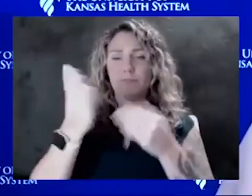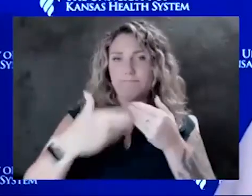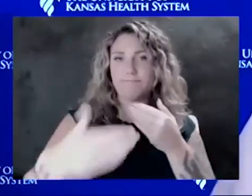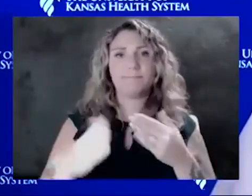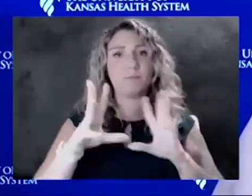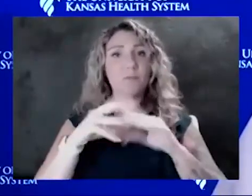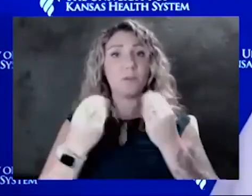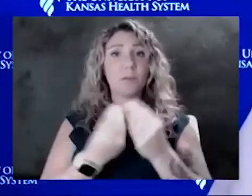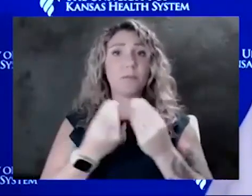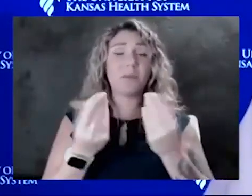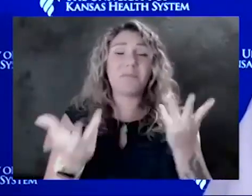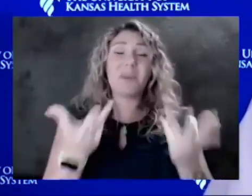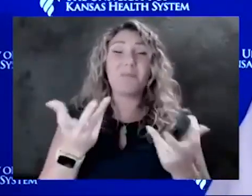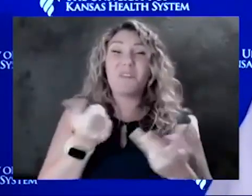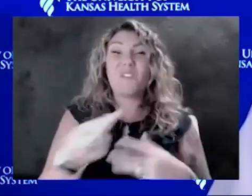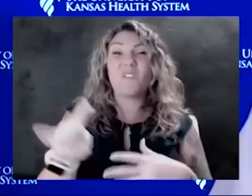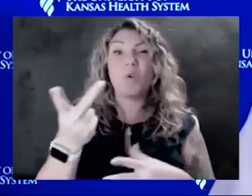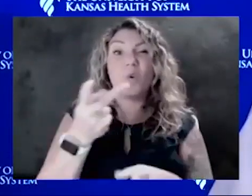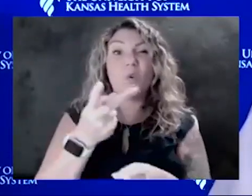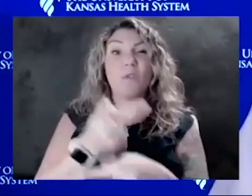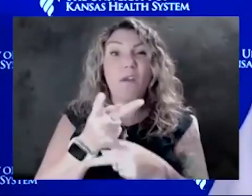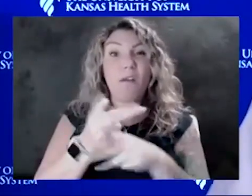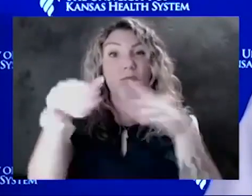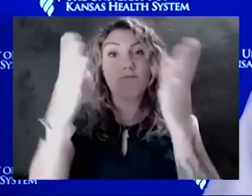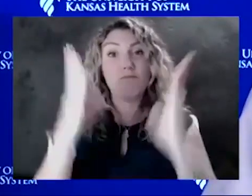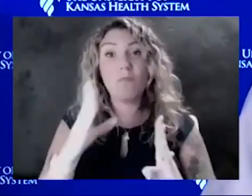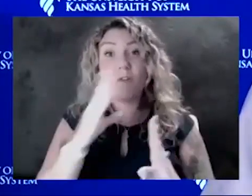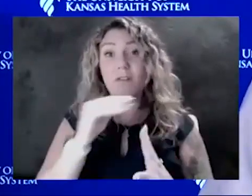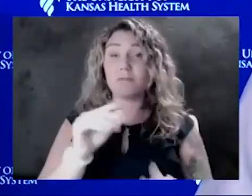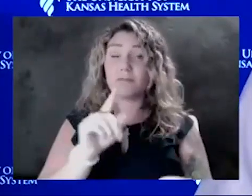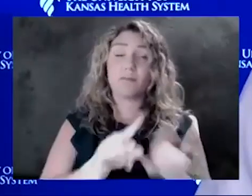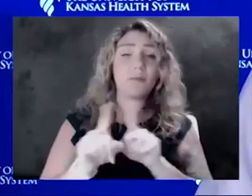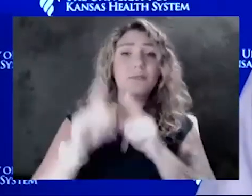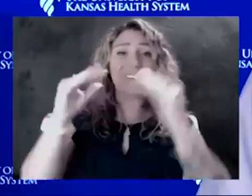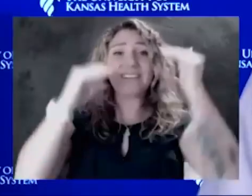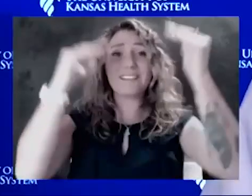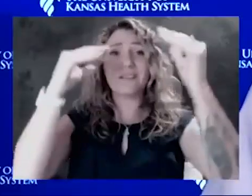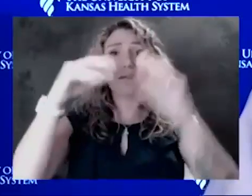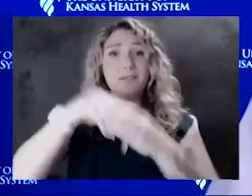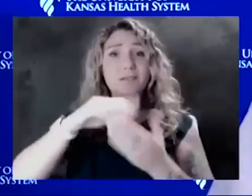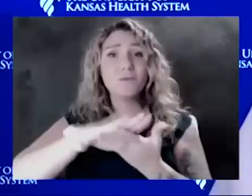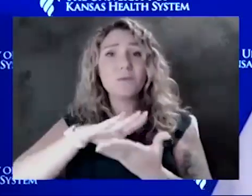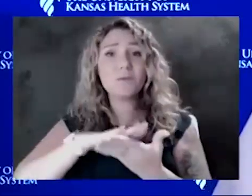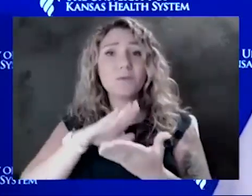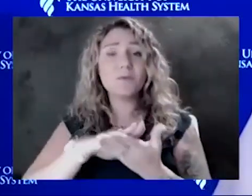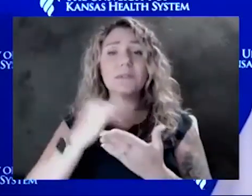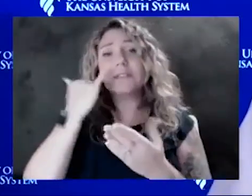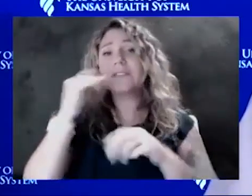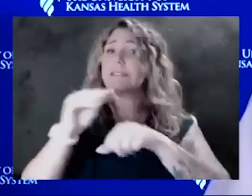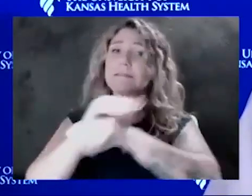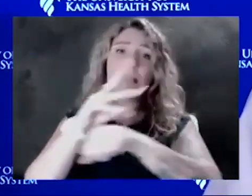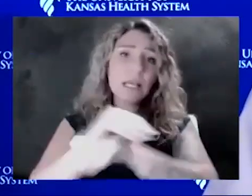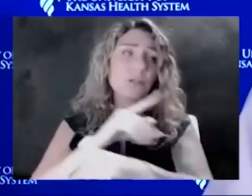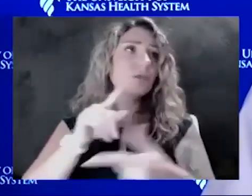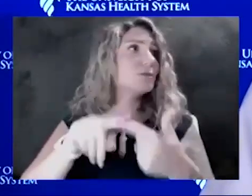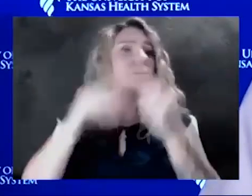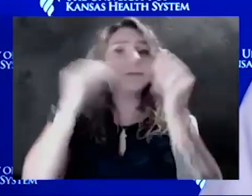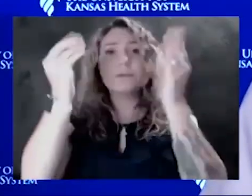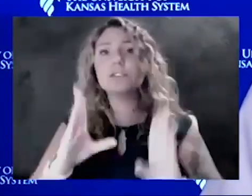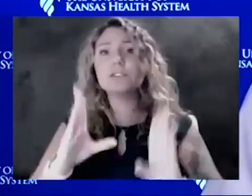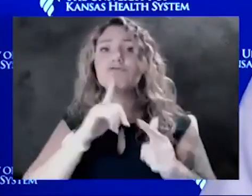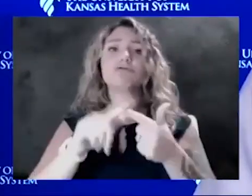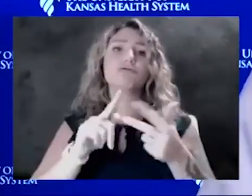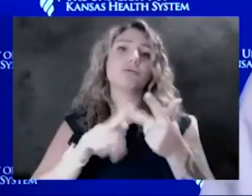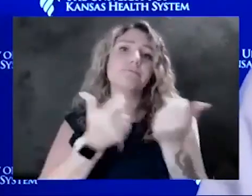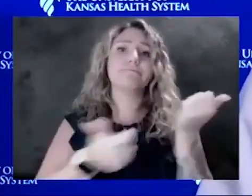caregivers. And then again, for those adults in the school, whether it's the counselors or the teachers or the administrators, you need to keep them well